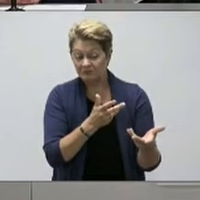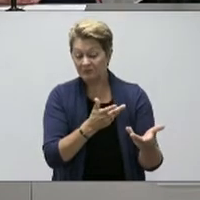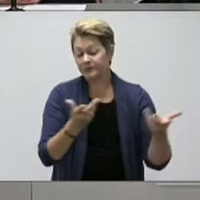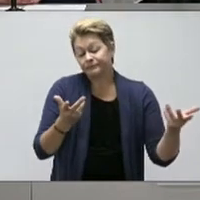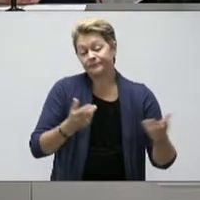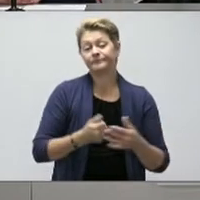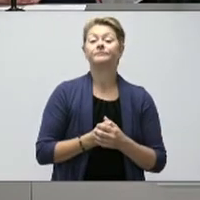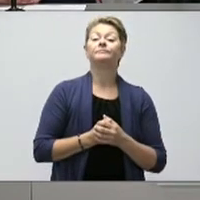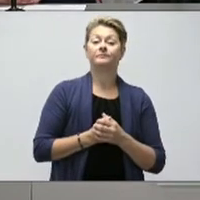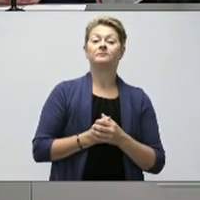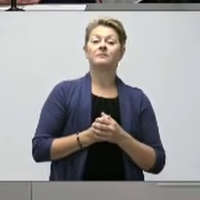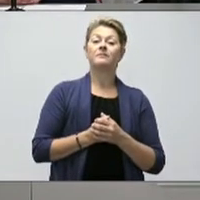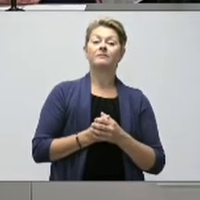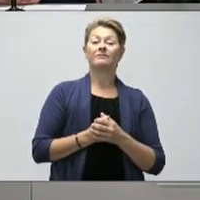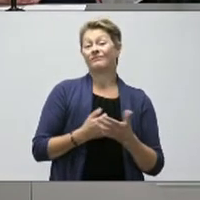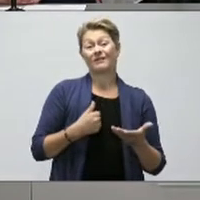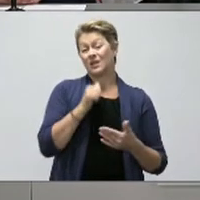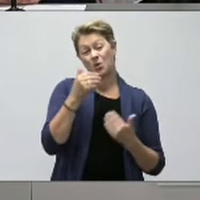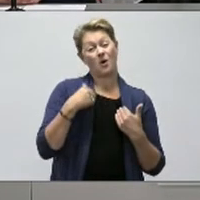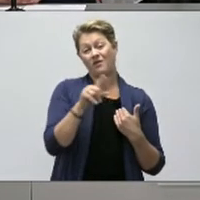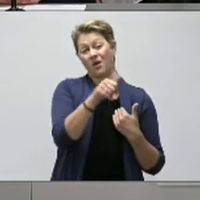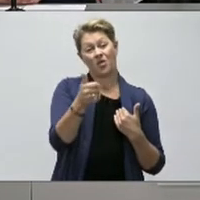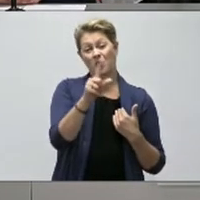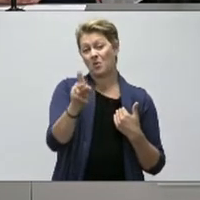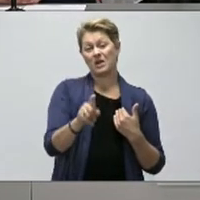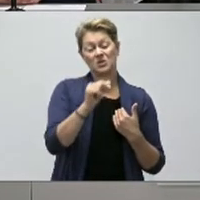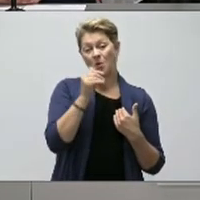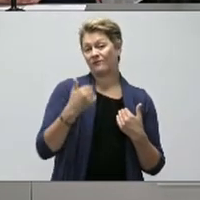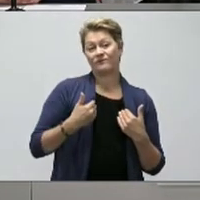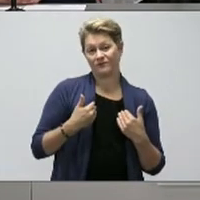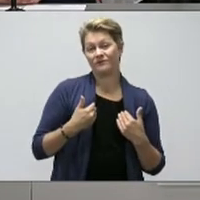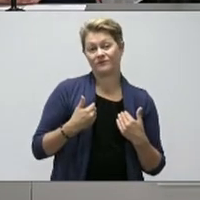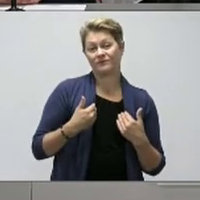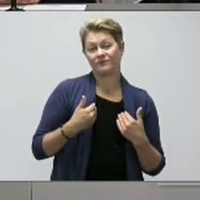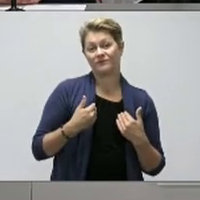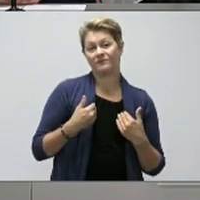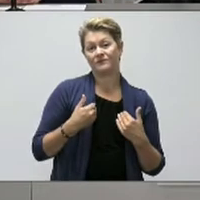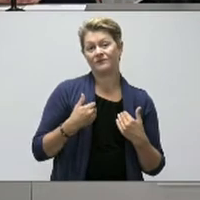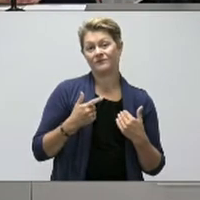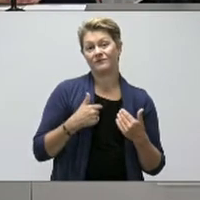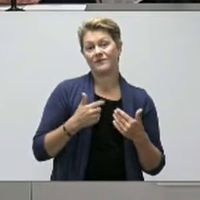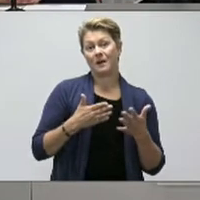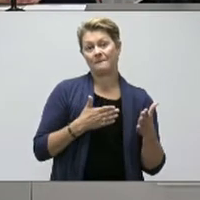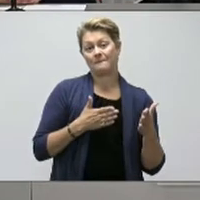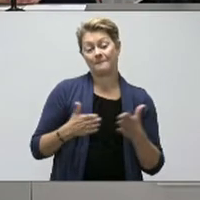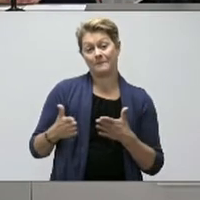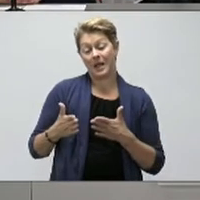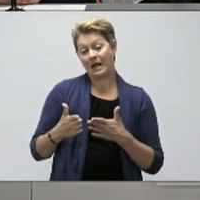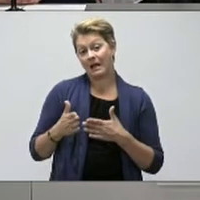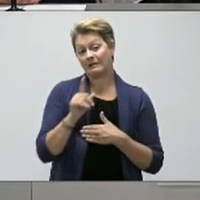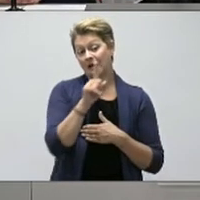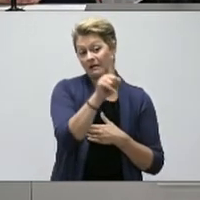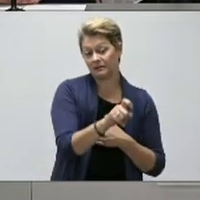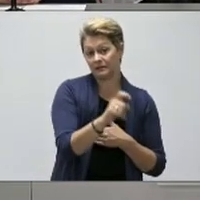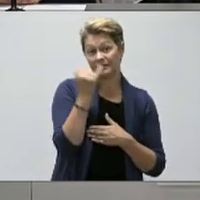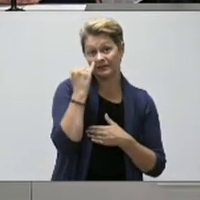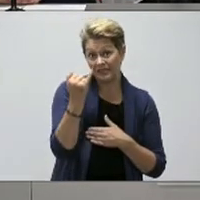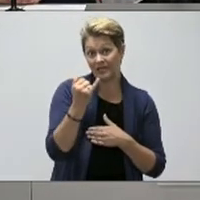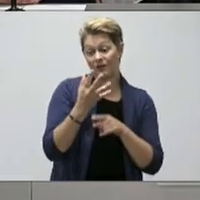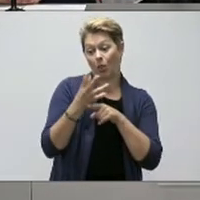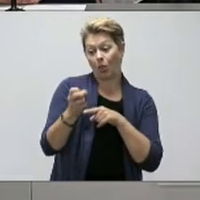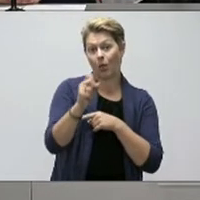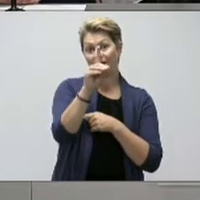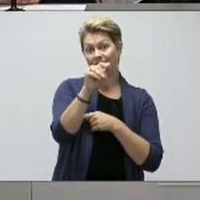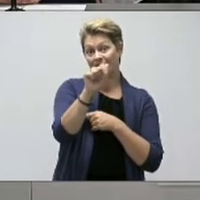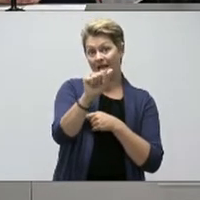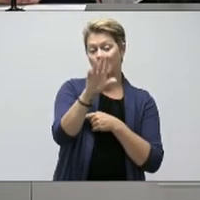But I actually don't really have any other questions. I was going to ask whether it actually does data very much,